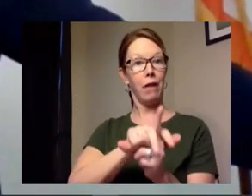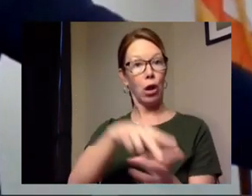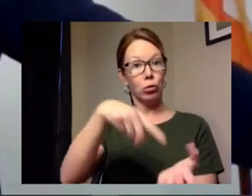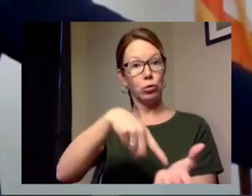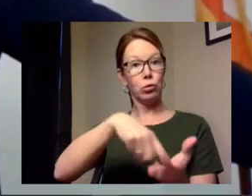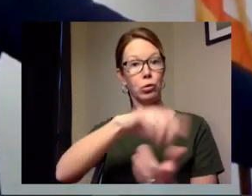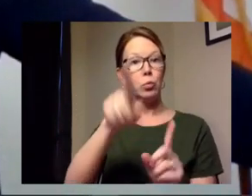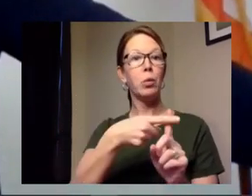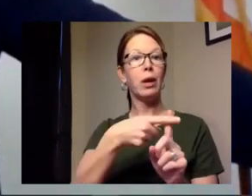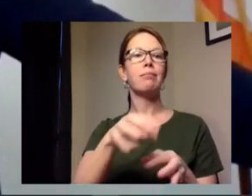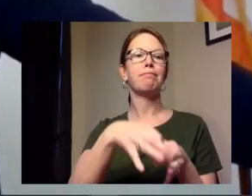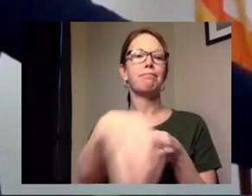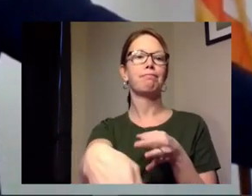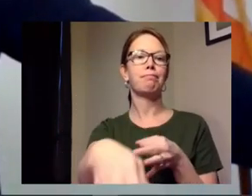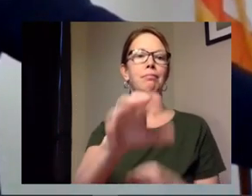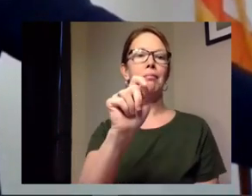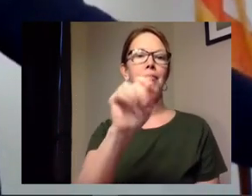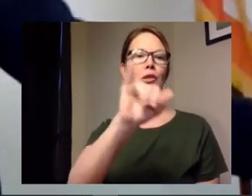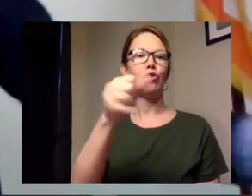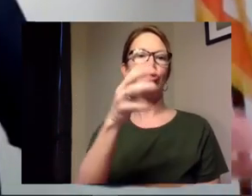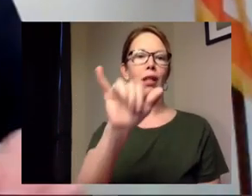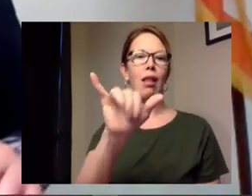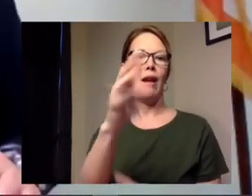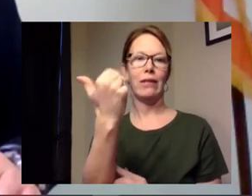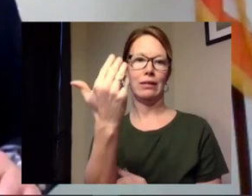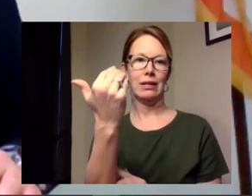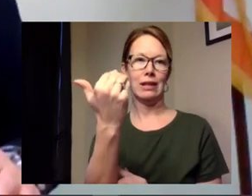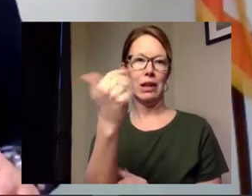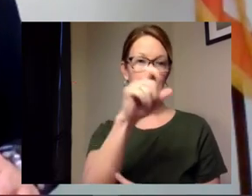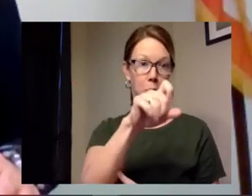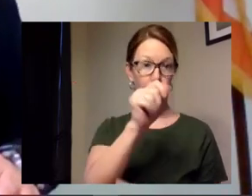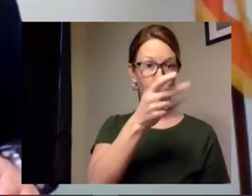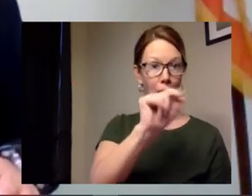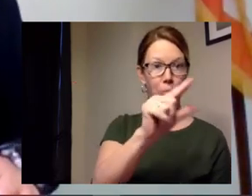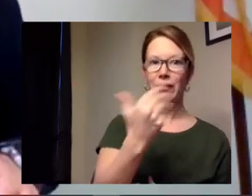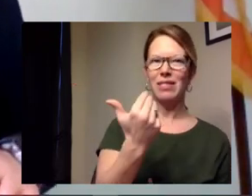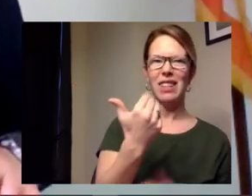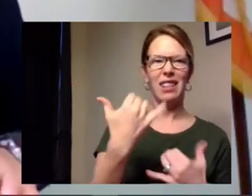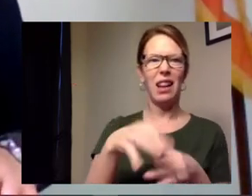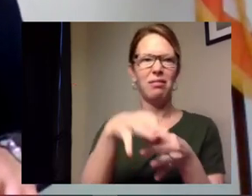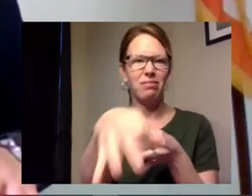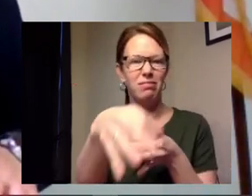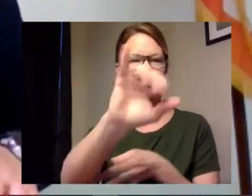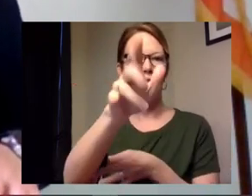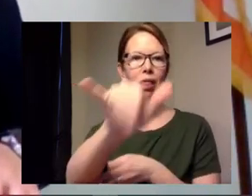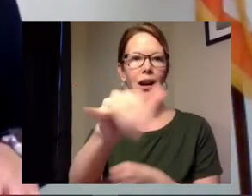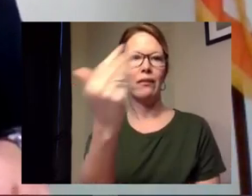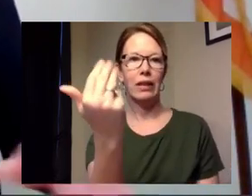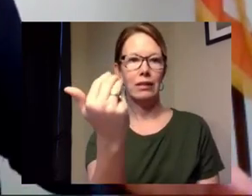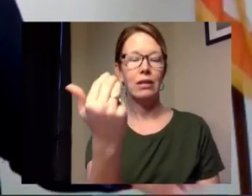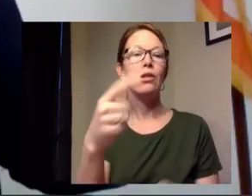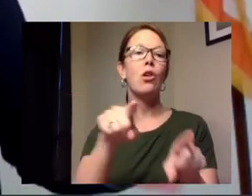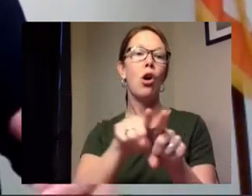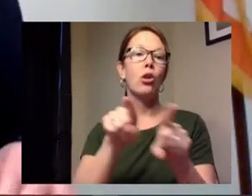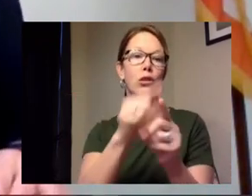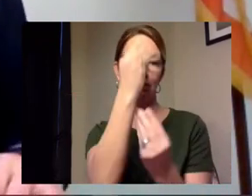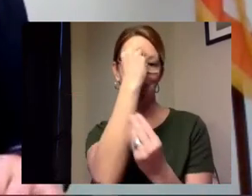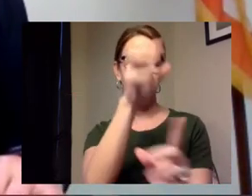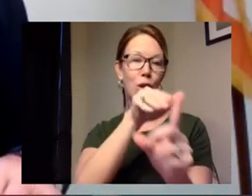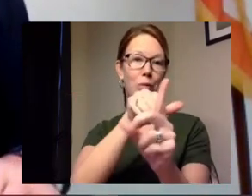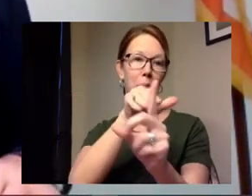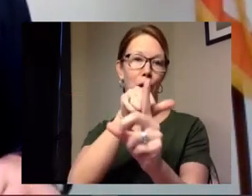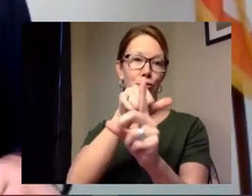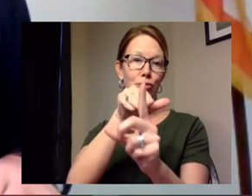15 to july 15. also another important important reminder that related to the coronavirus the